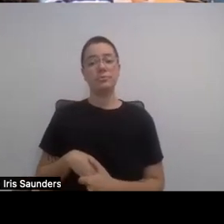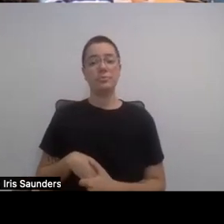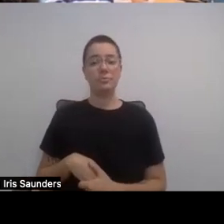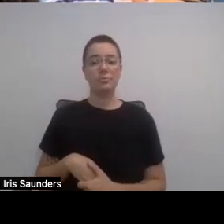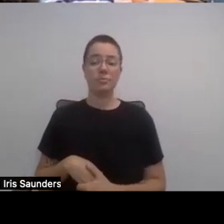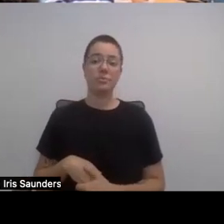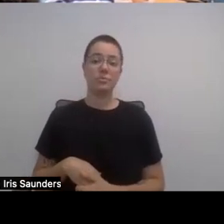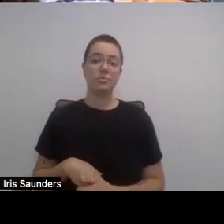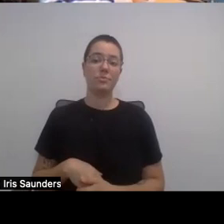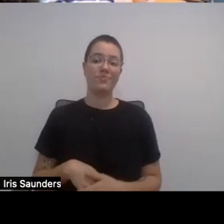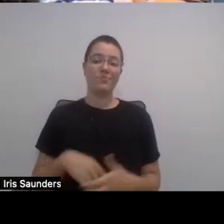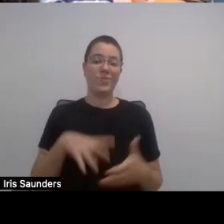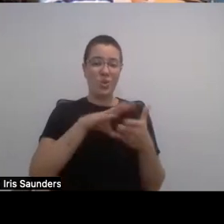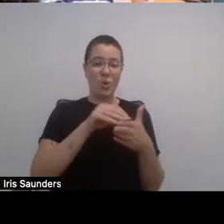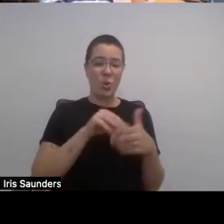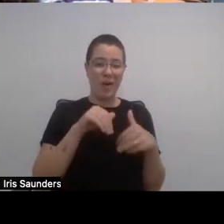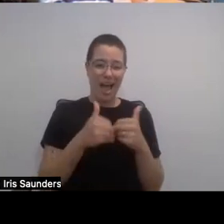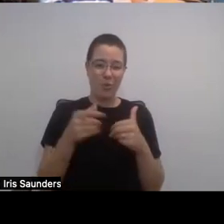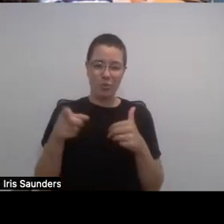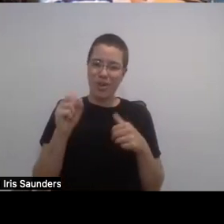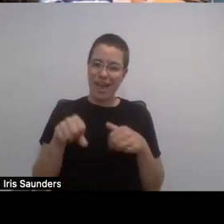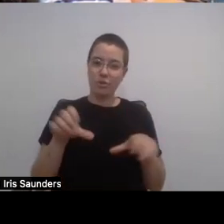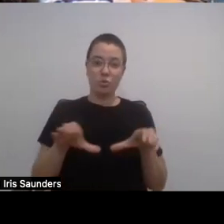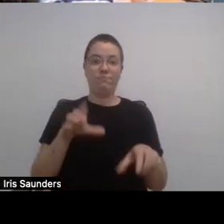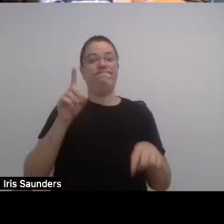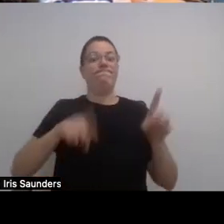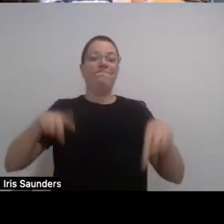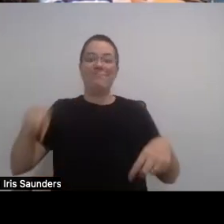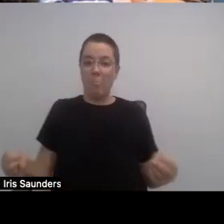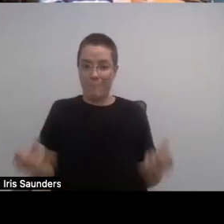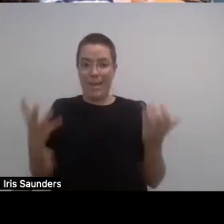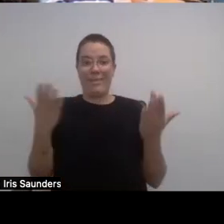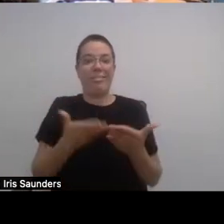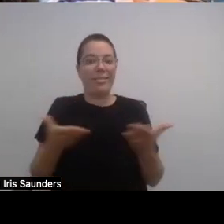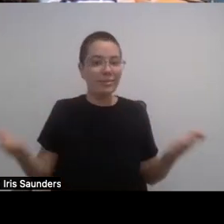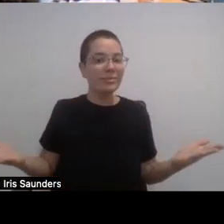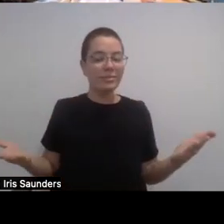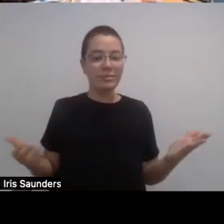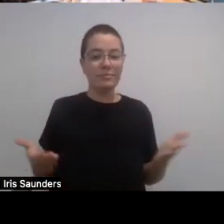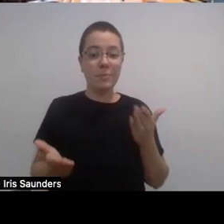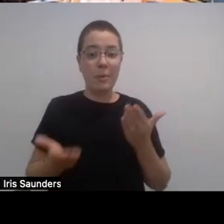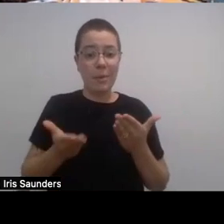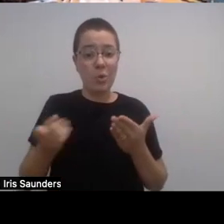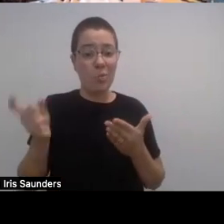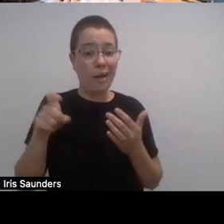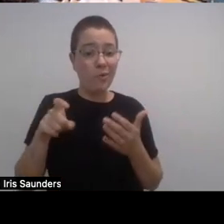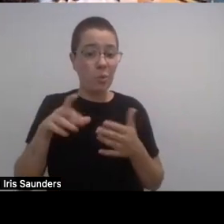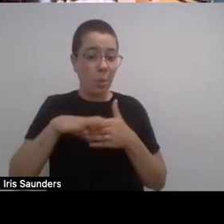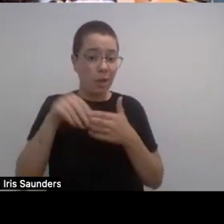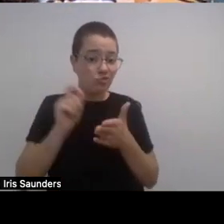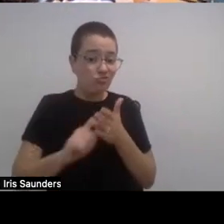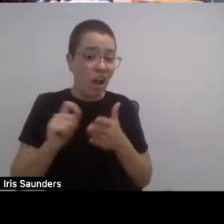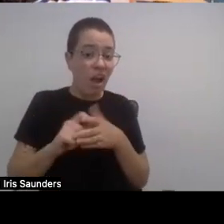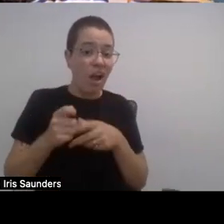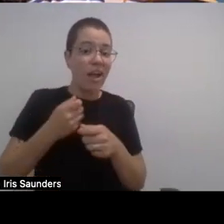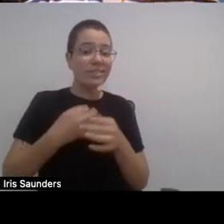multiple trades and wear multiple hats. And maybe you need to also learn how to write instead of just act.